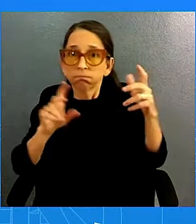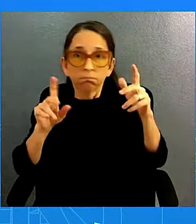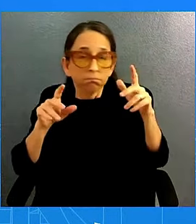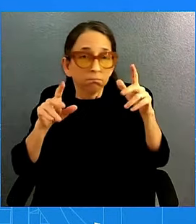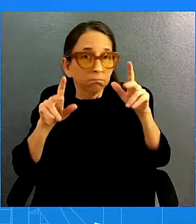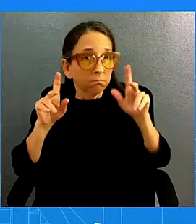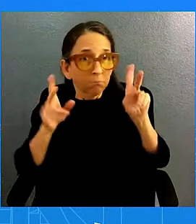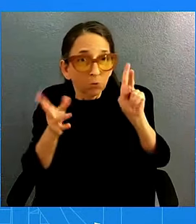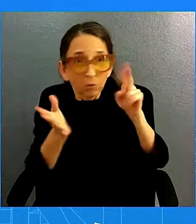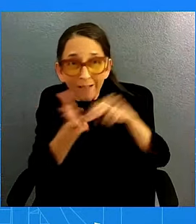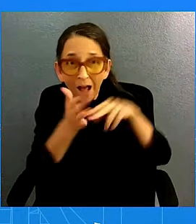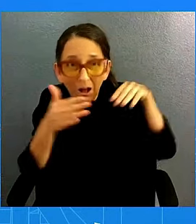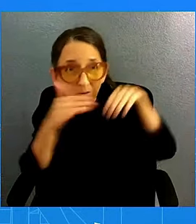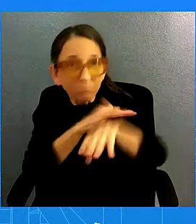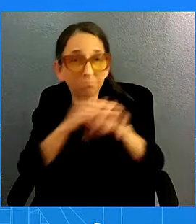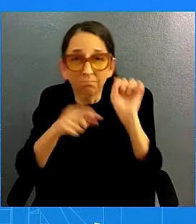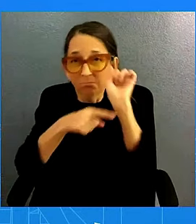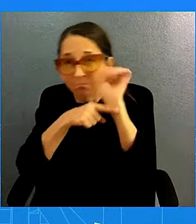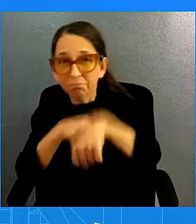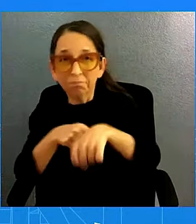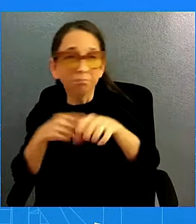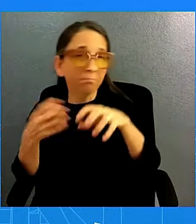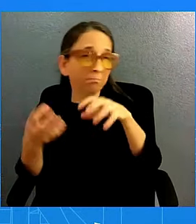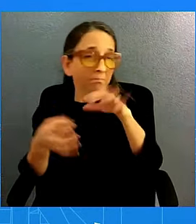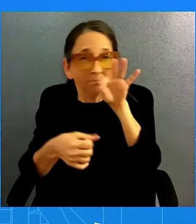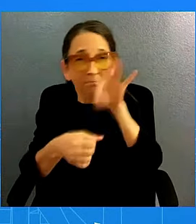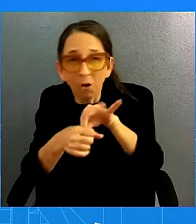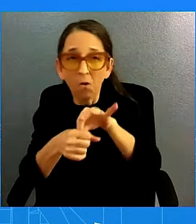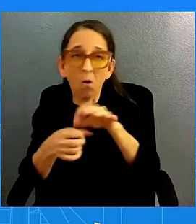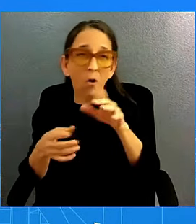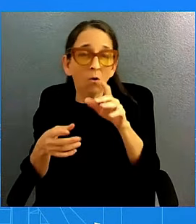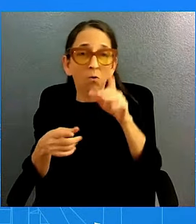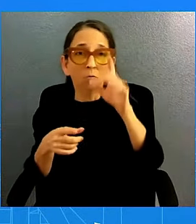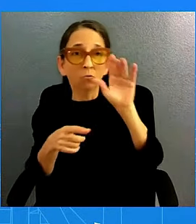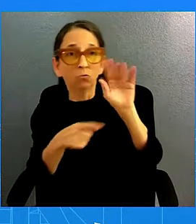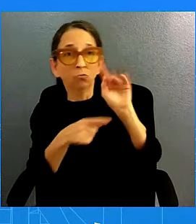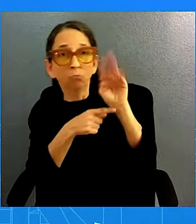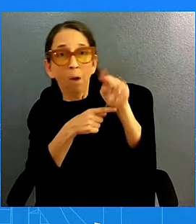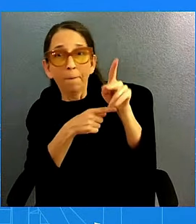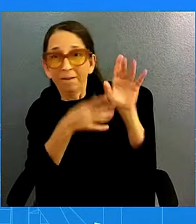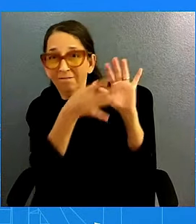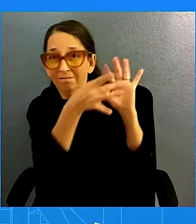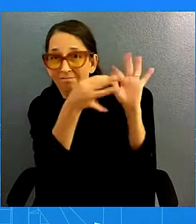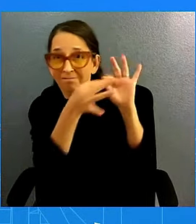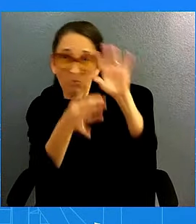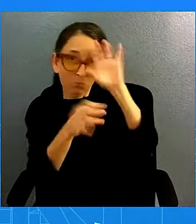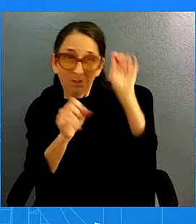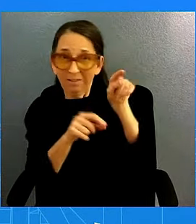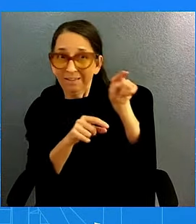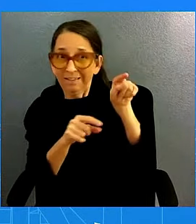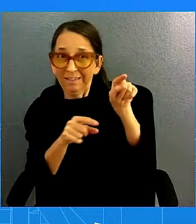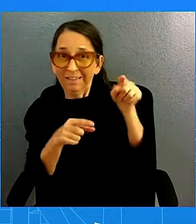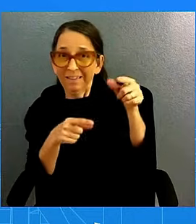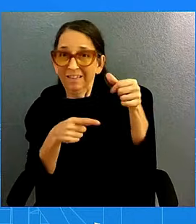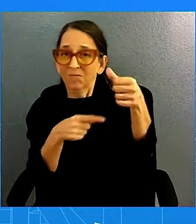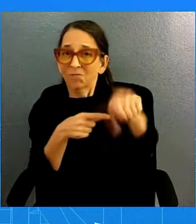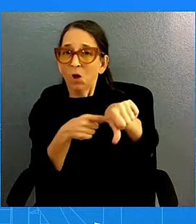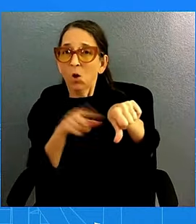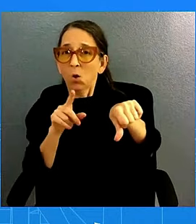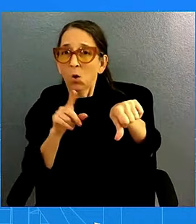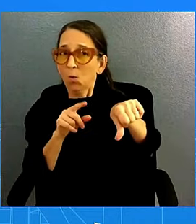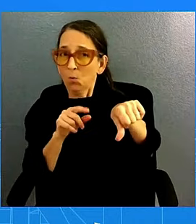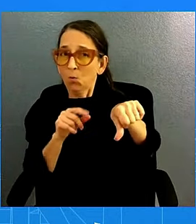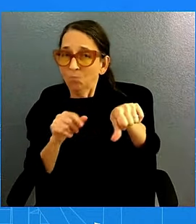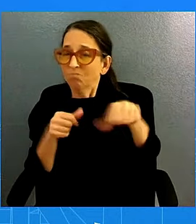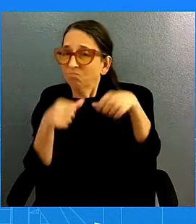because of what the former president said. And he denounced that. And it wasn't just, you just didn't hear that from